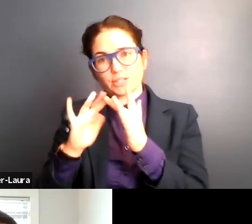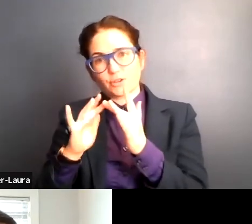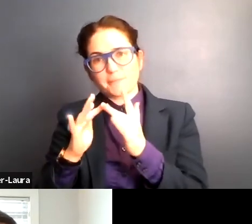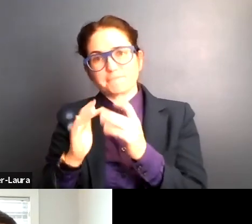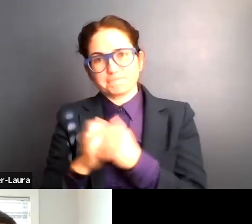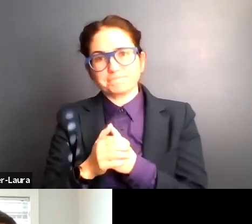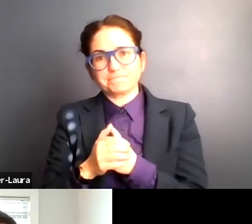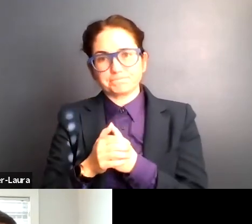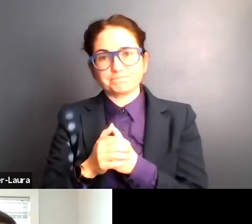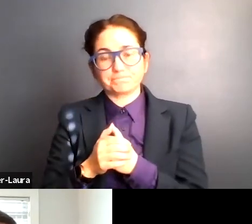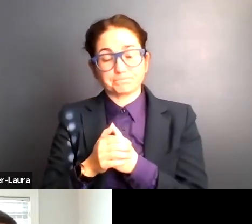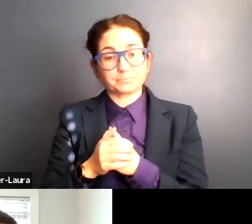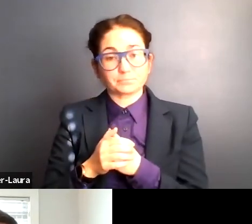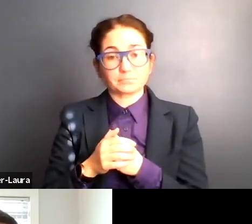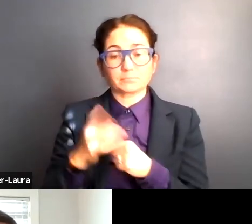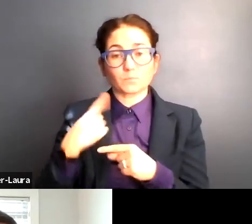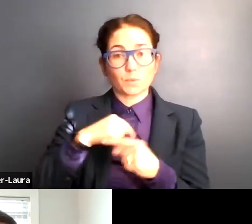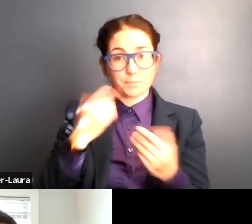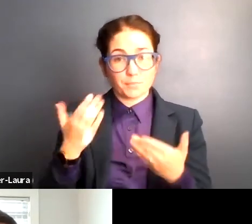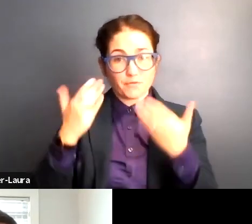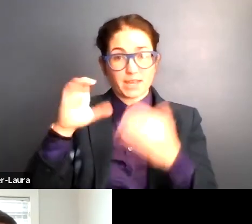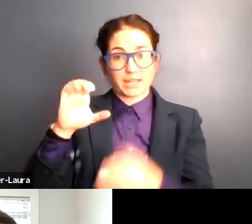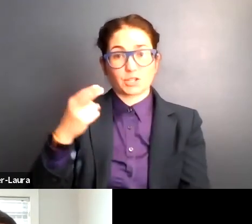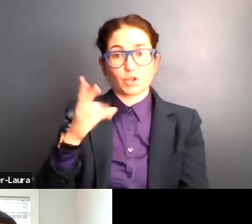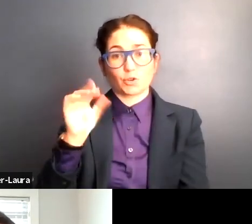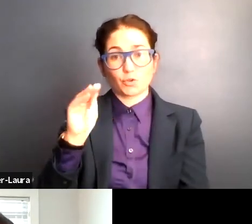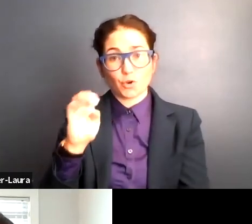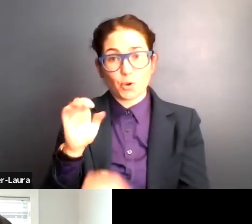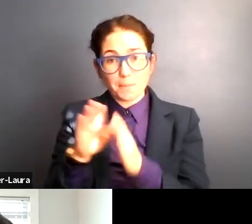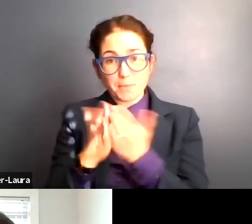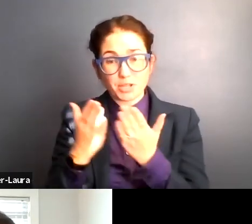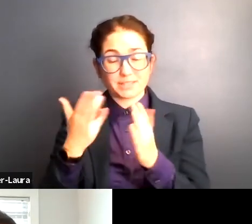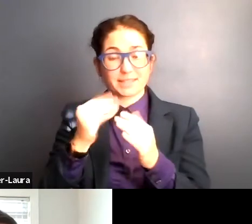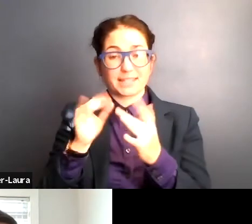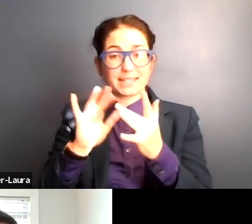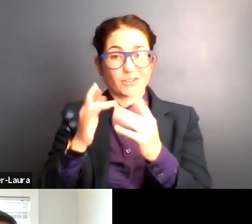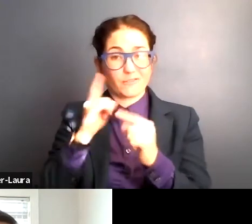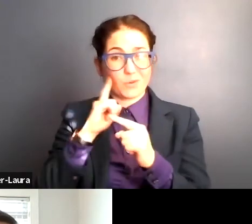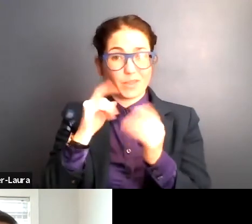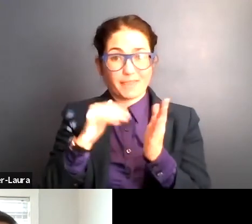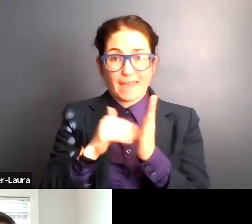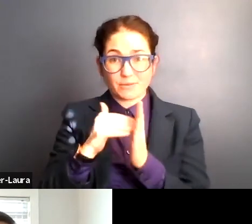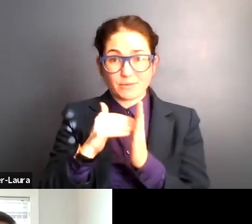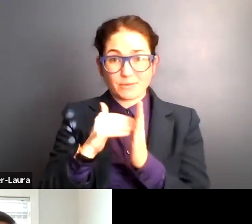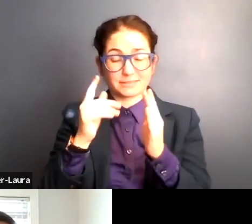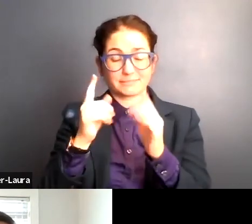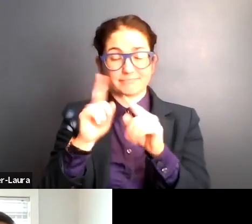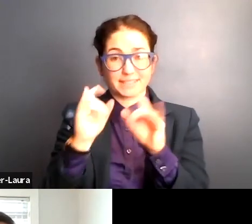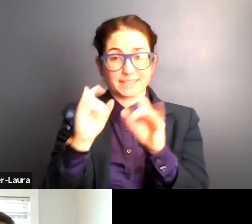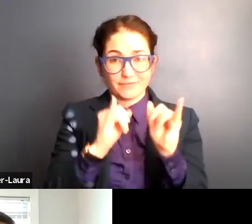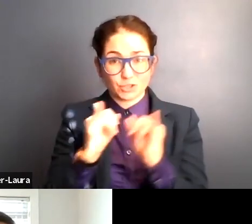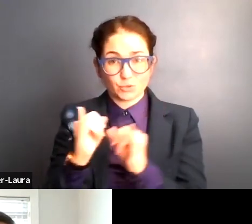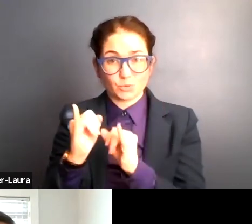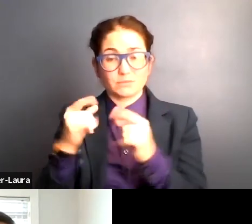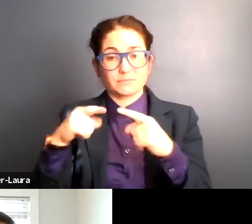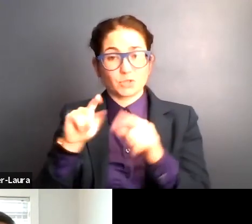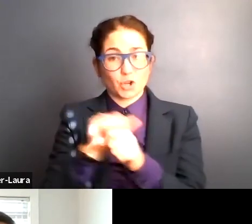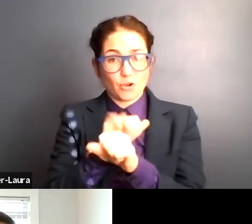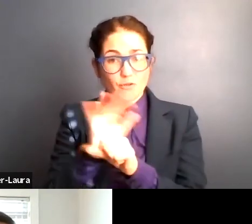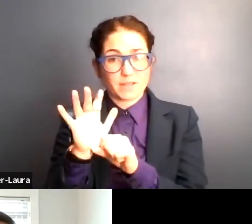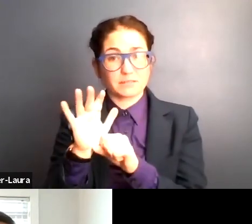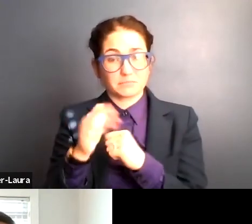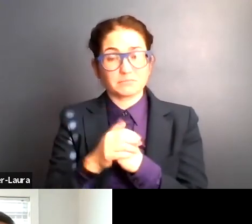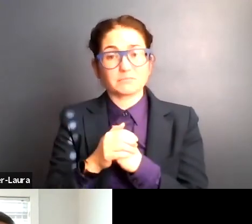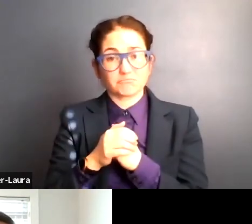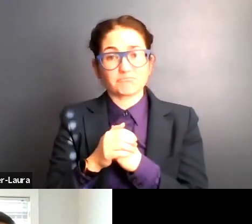we've, uh, provided Chromebooks and internet access to thousands of individuals during COVID. I think that that's, uh, been